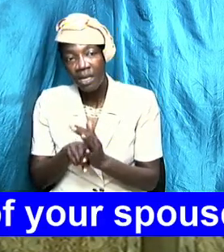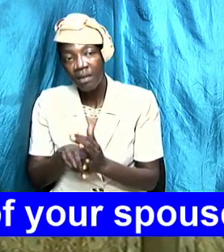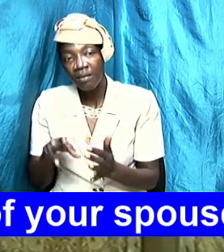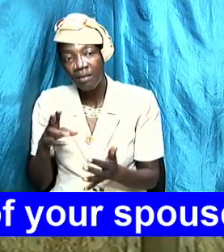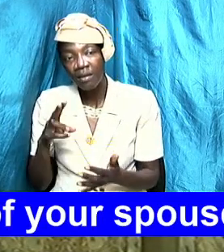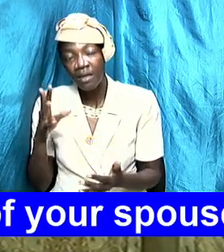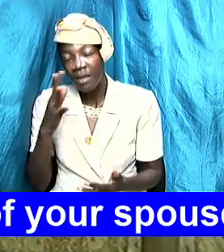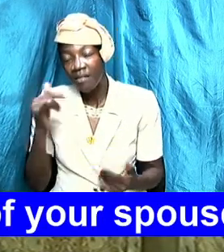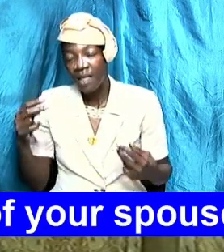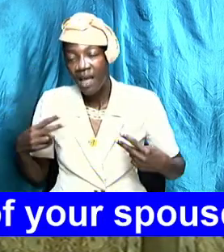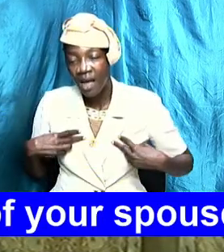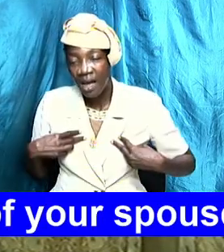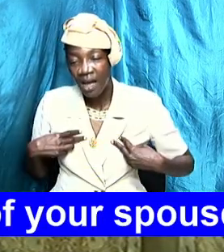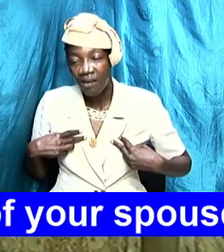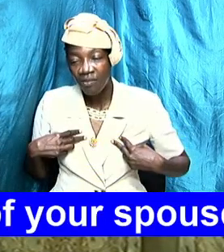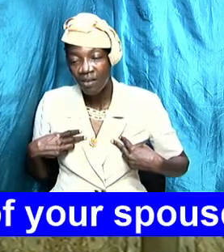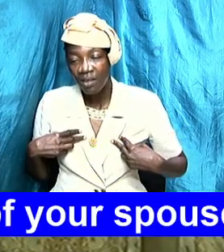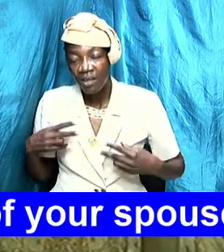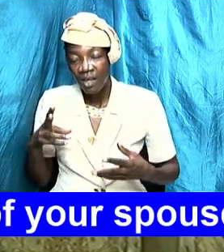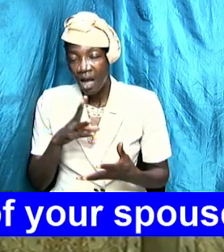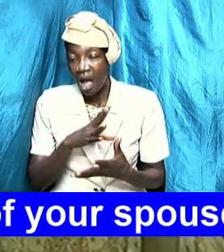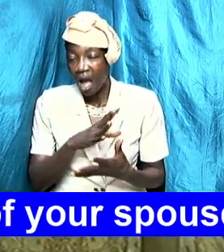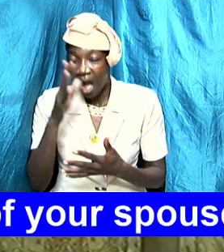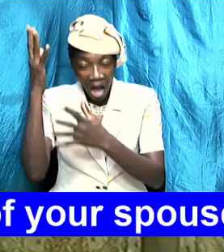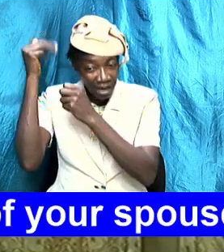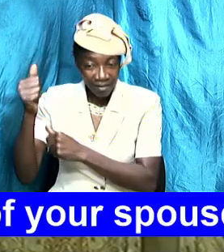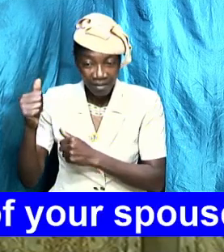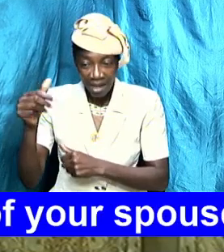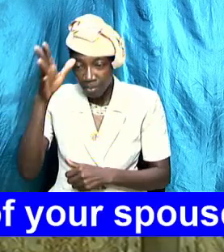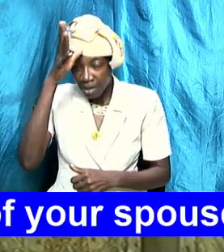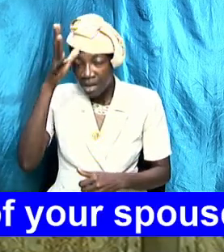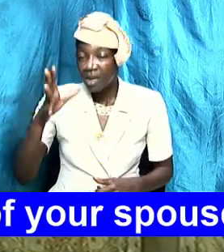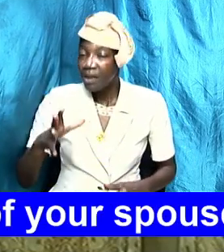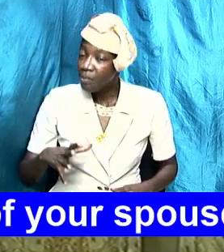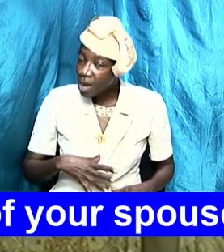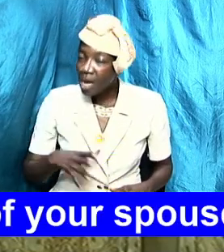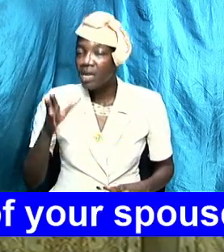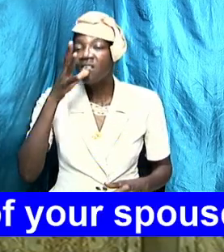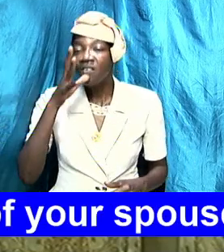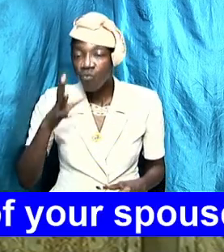accept their masculinity and femininity